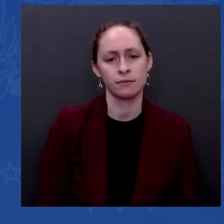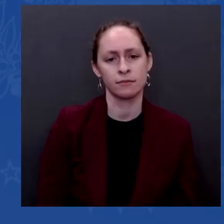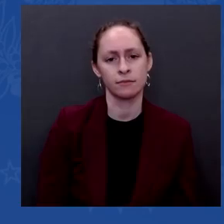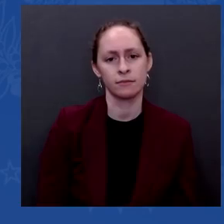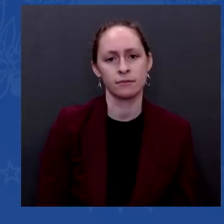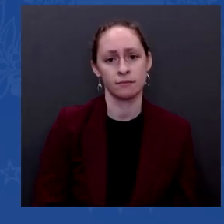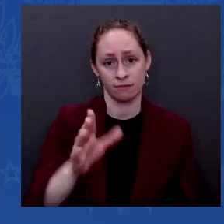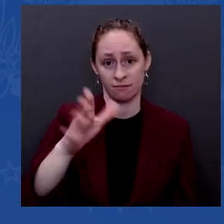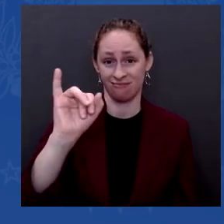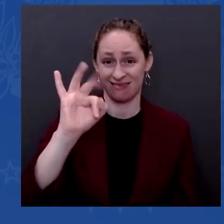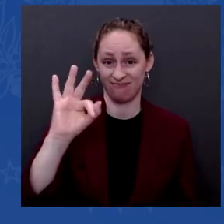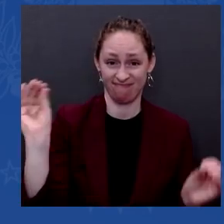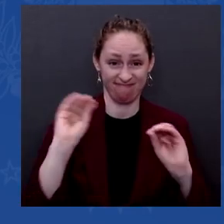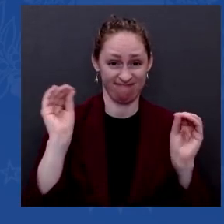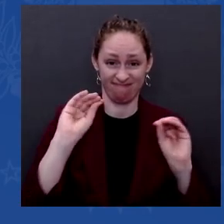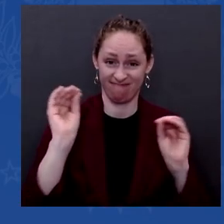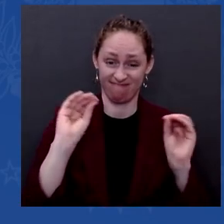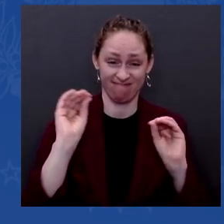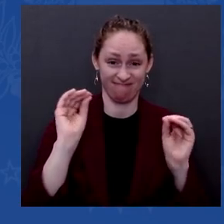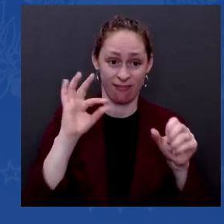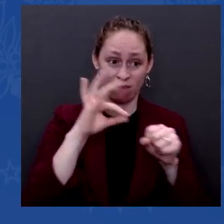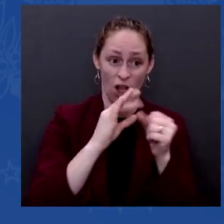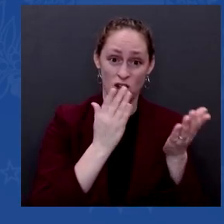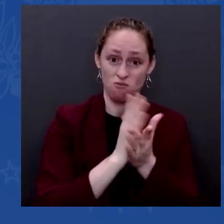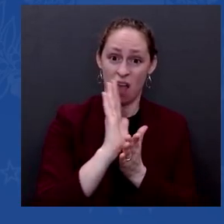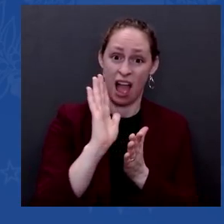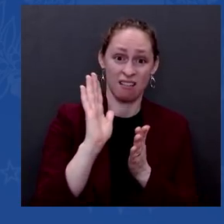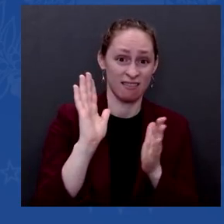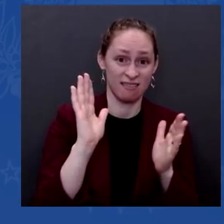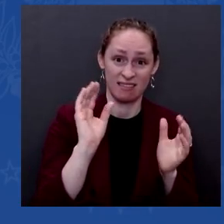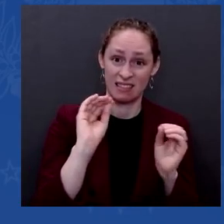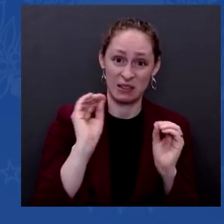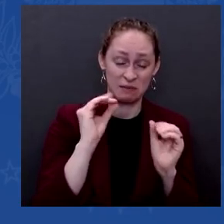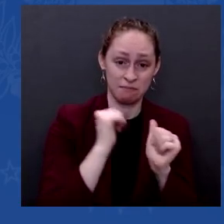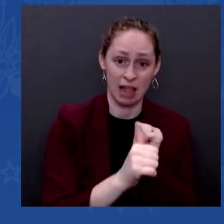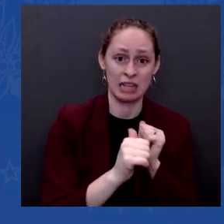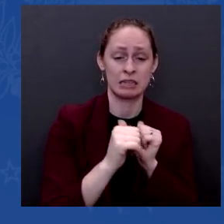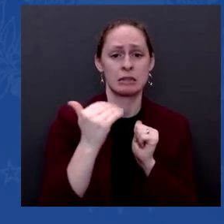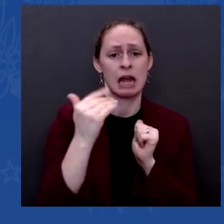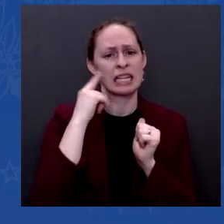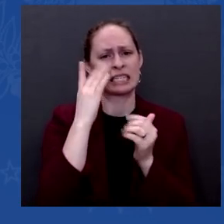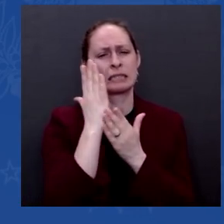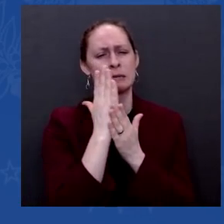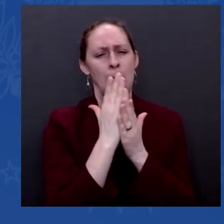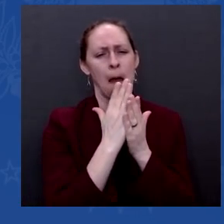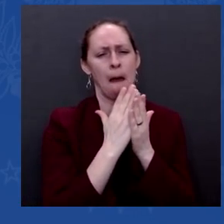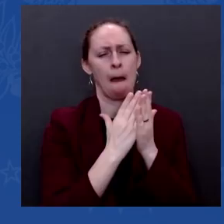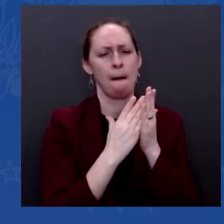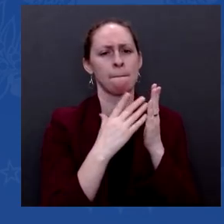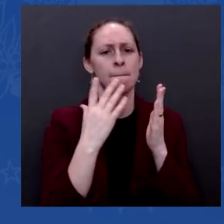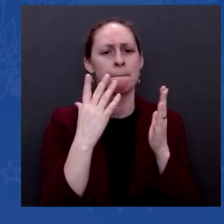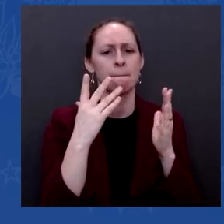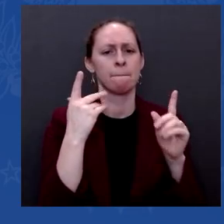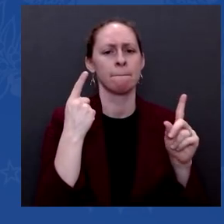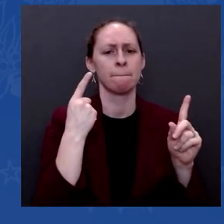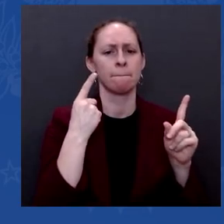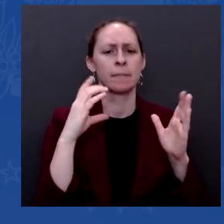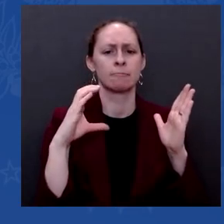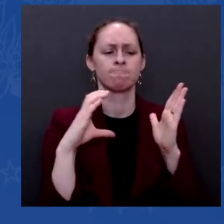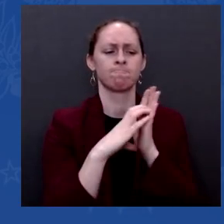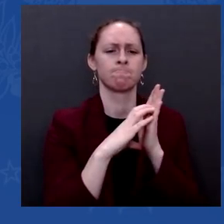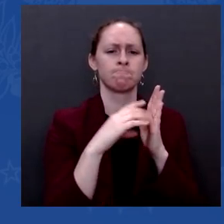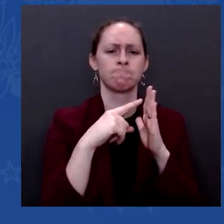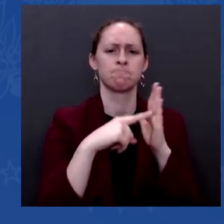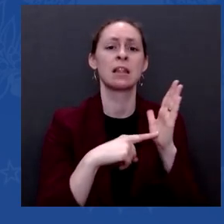a big chunk of the John Lewis legislation as well as the fair election. — Sir, on COVID, if you don't mind, you touted the number of